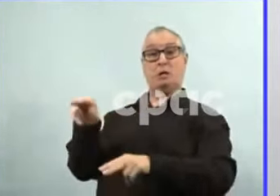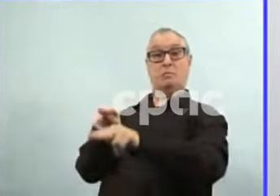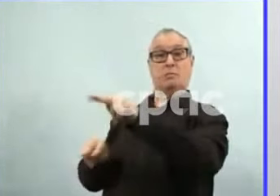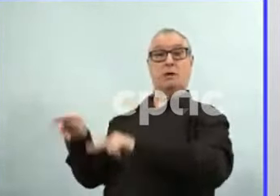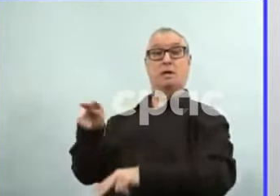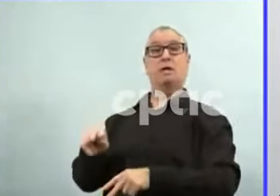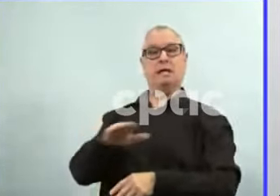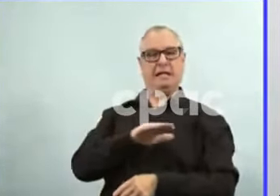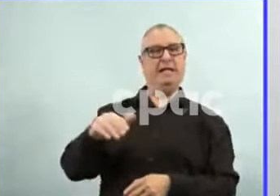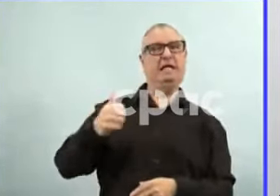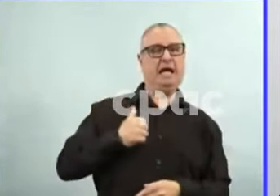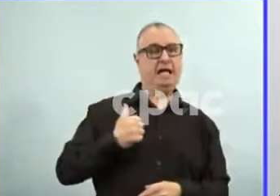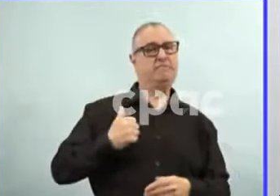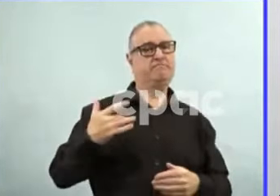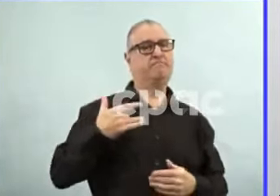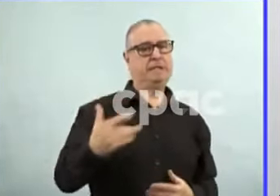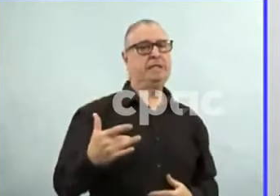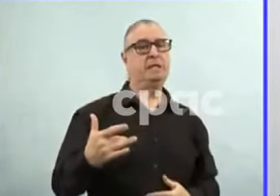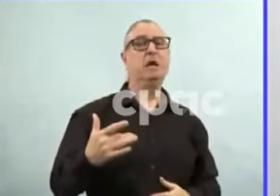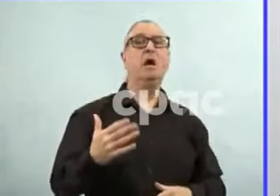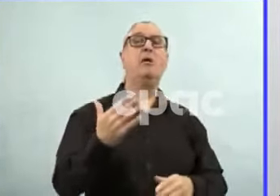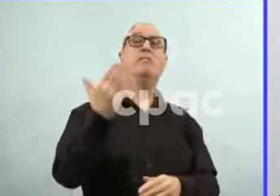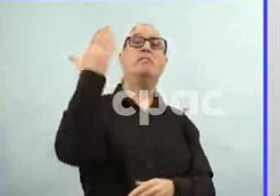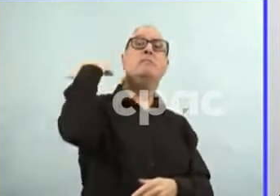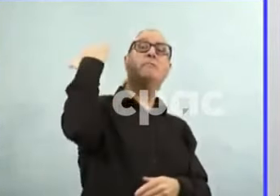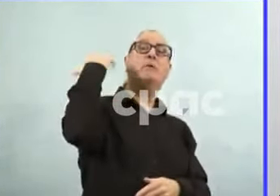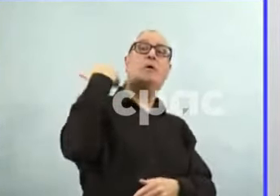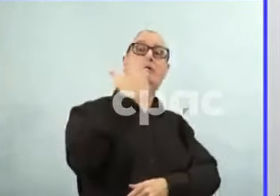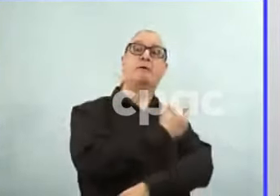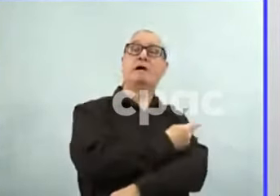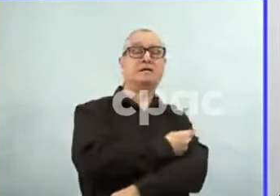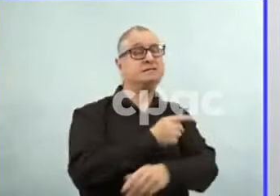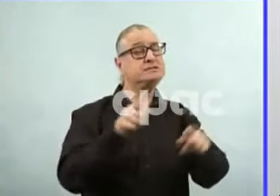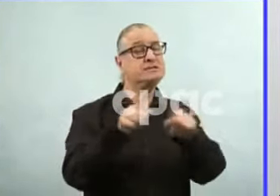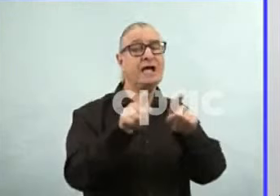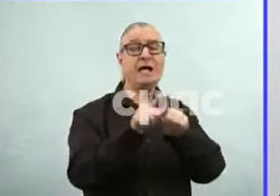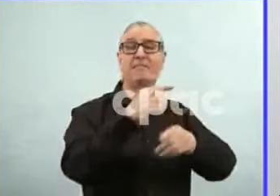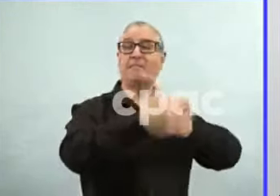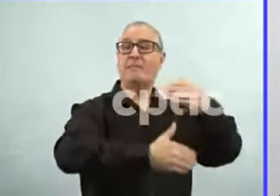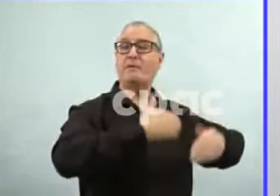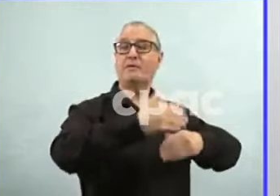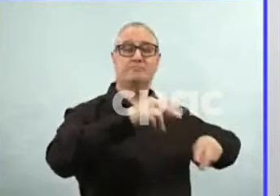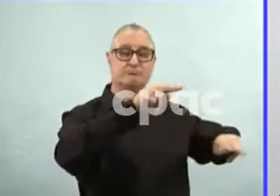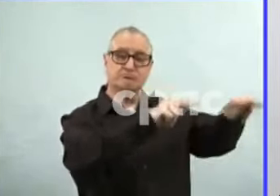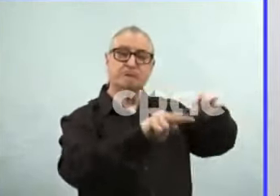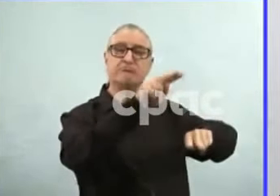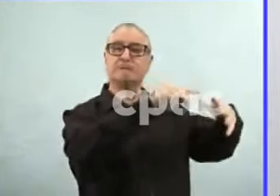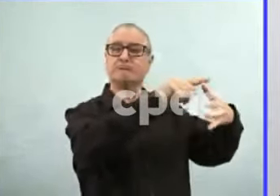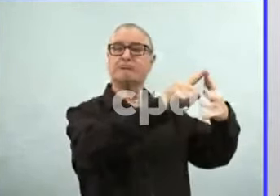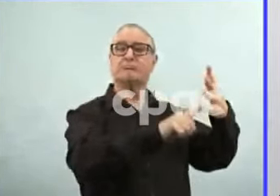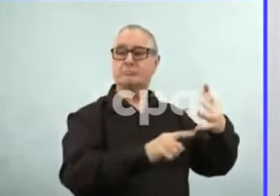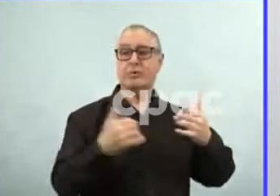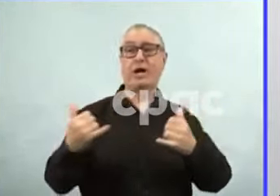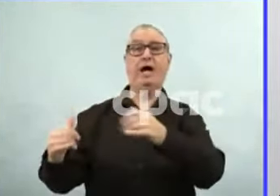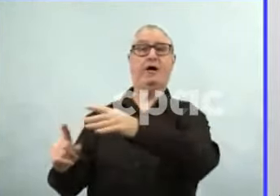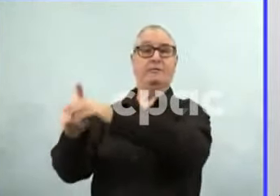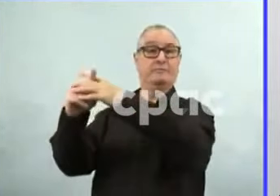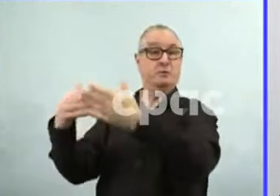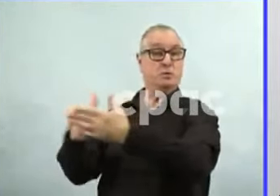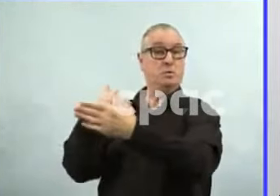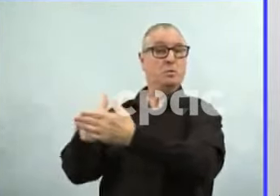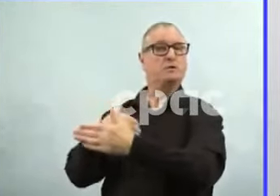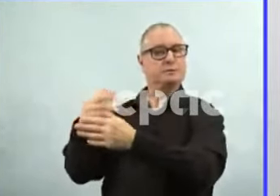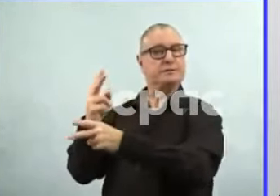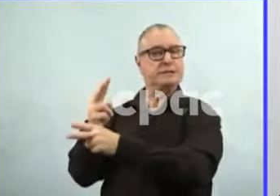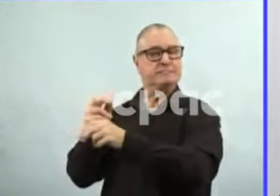vaccines. The data on the COVID-19 vaccination collected in these surveillance systems is published